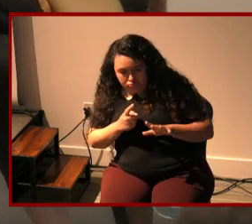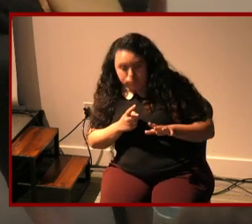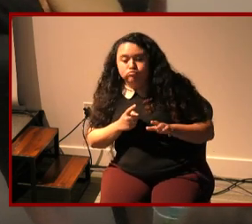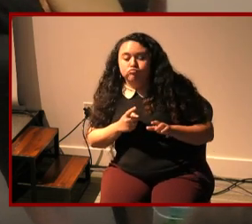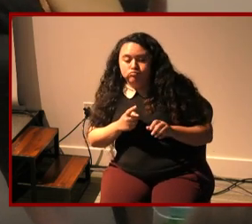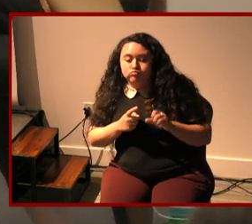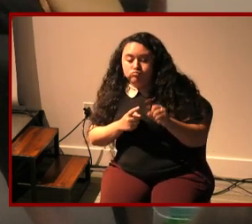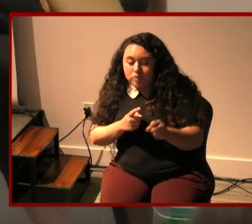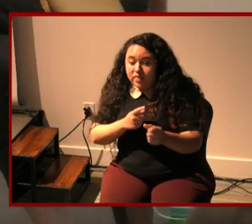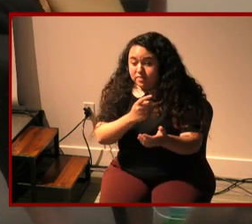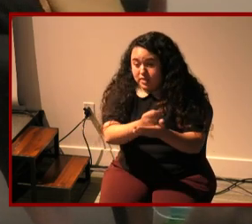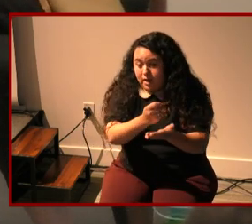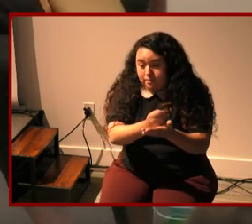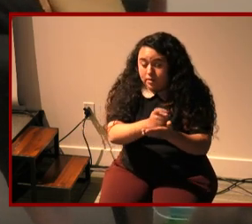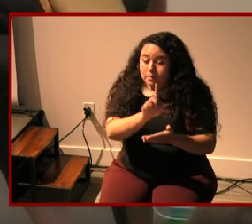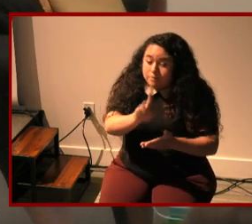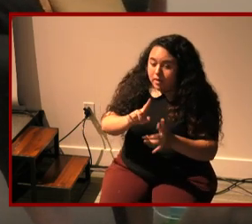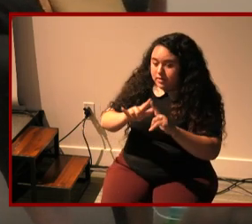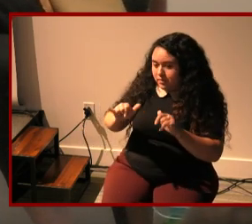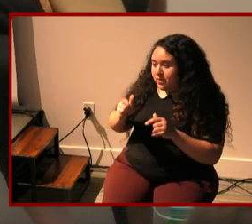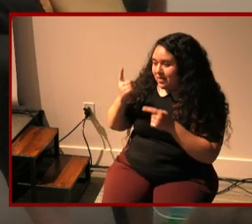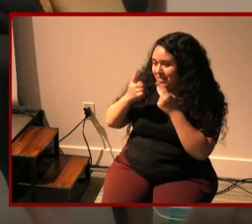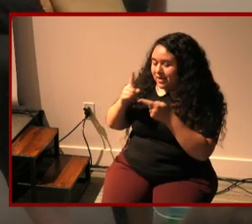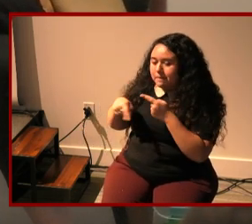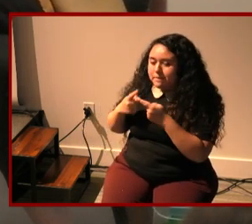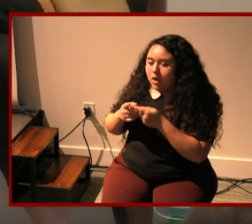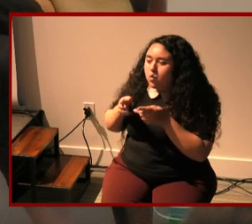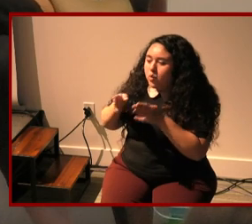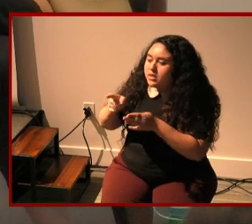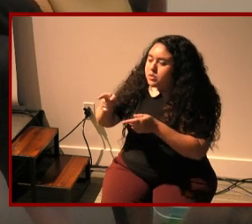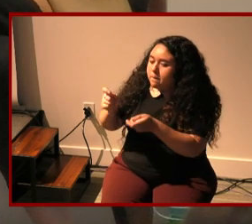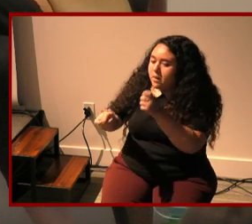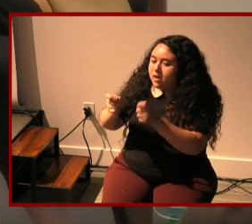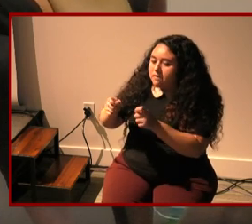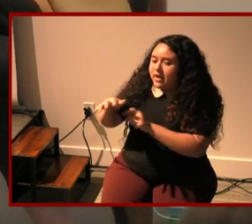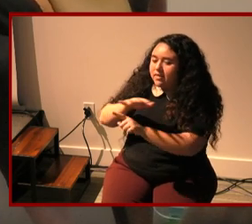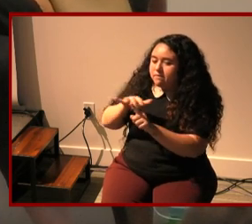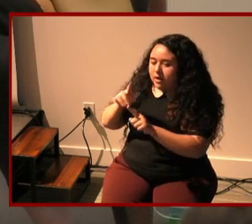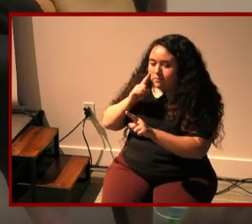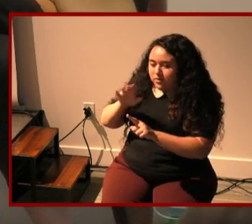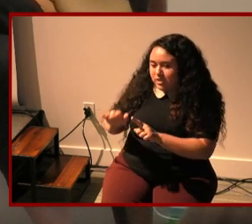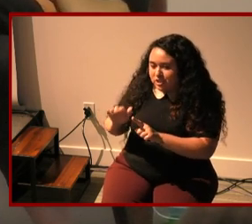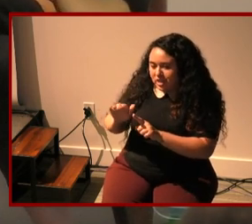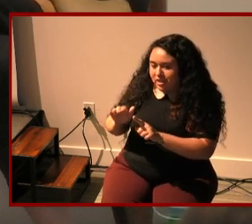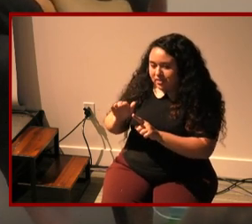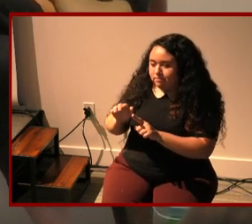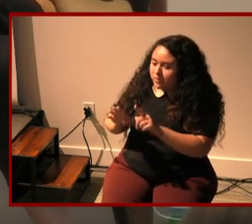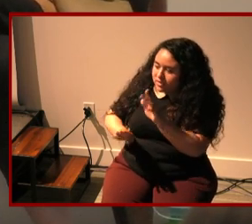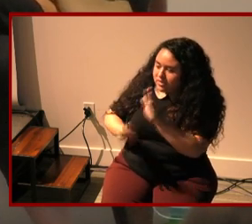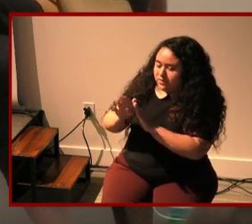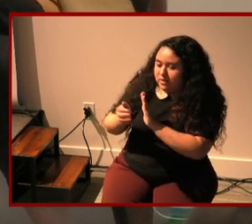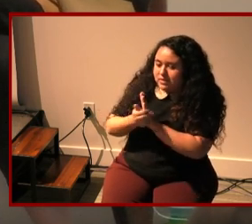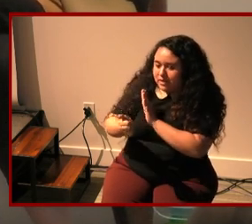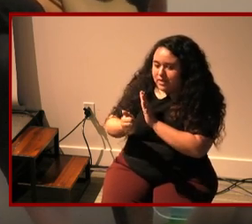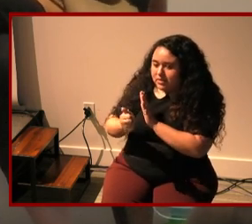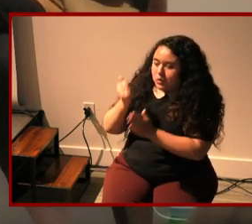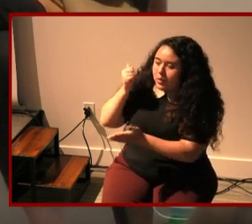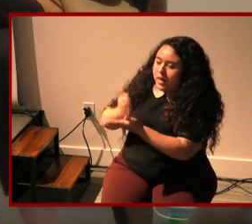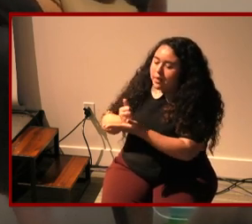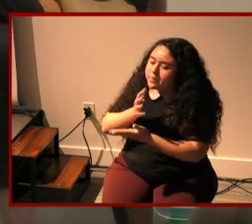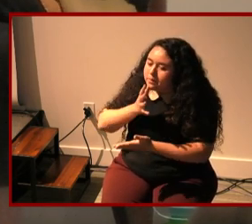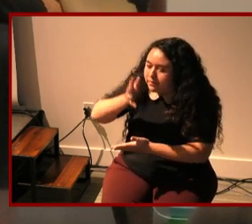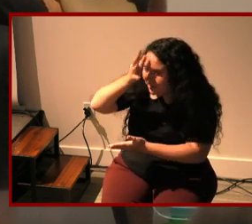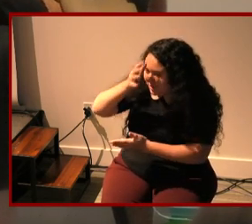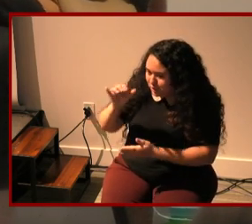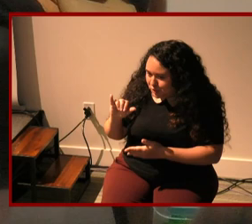let me help you think about ways you know you can modify the environment so that they can develop those skills and that stuff does happen